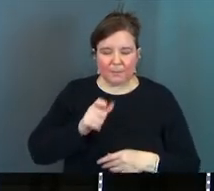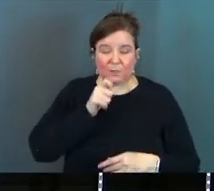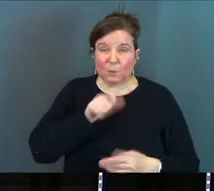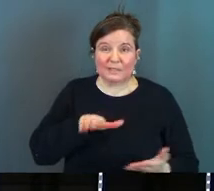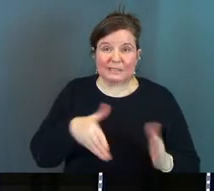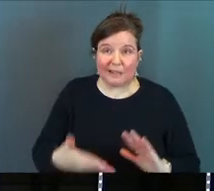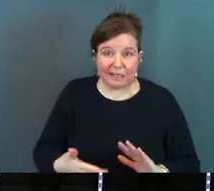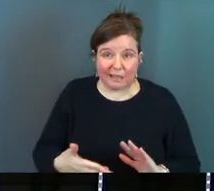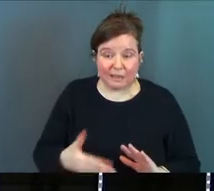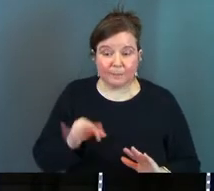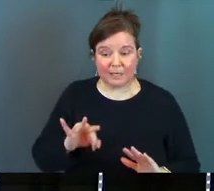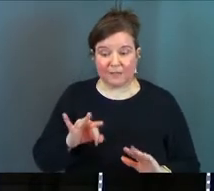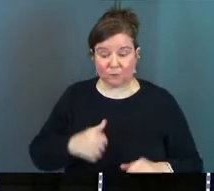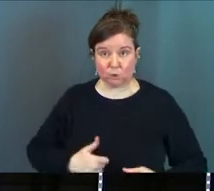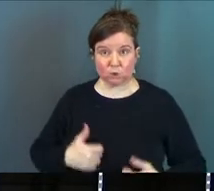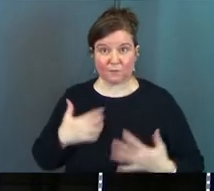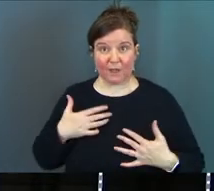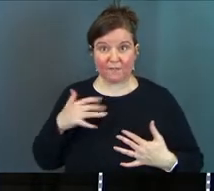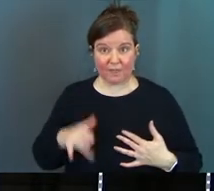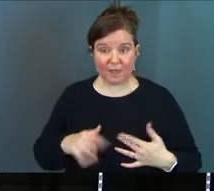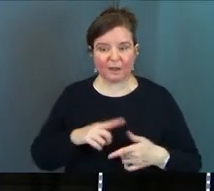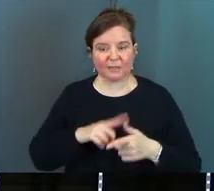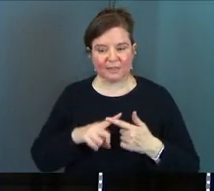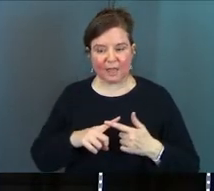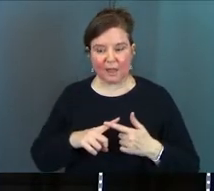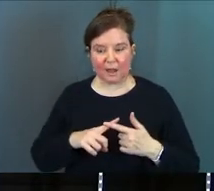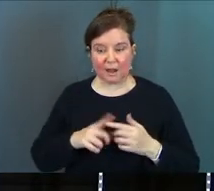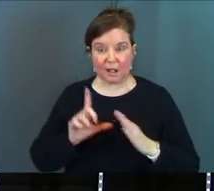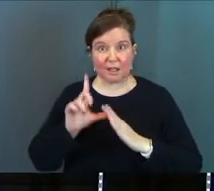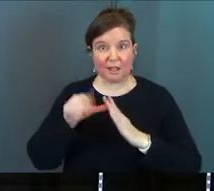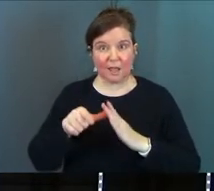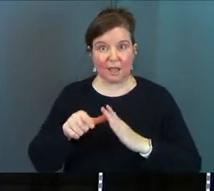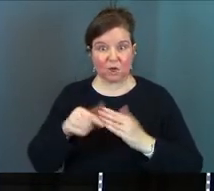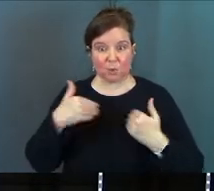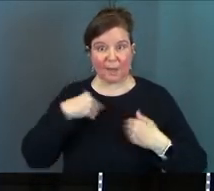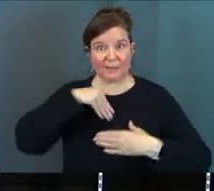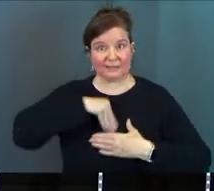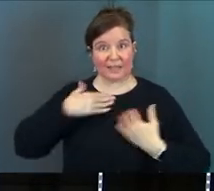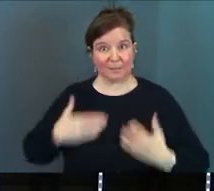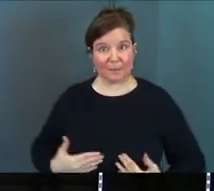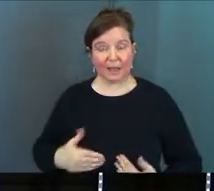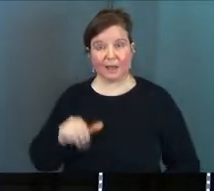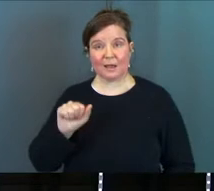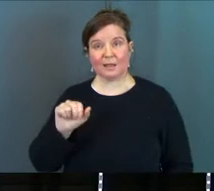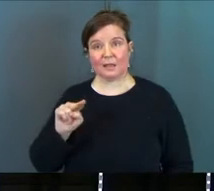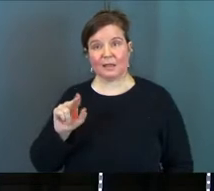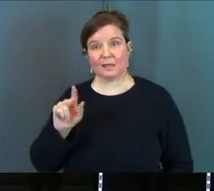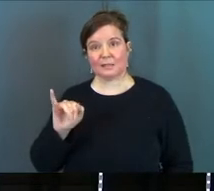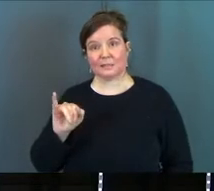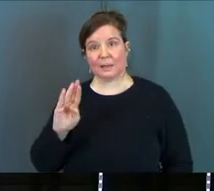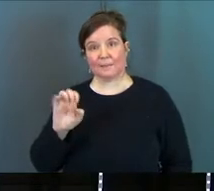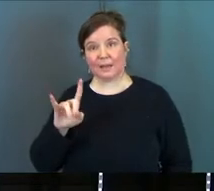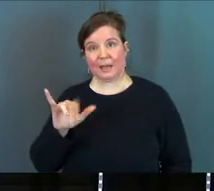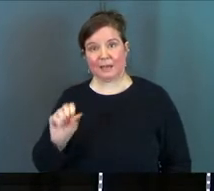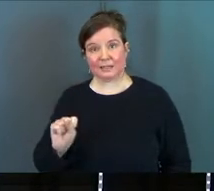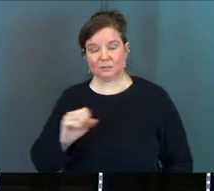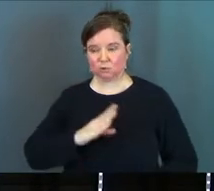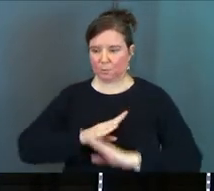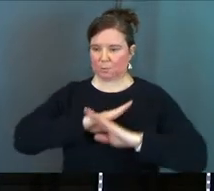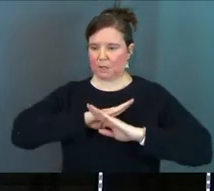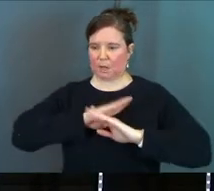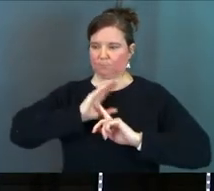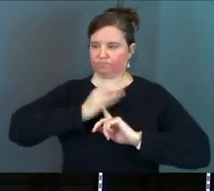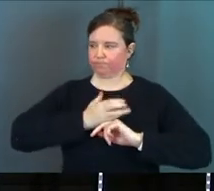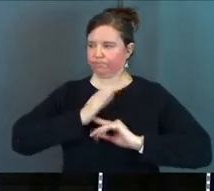wasn't deadly and if you survived that you came out with antibodies so that you wouldn't get the actual thing that would